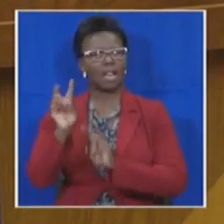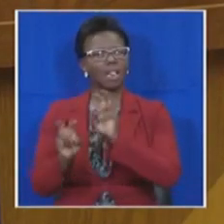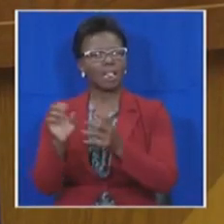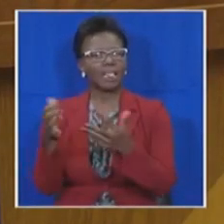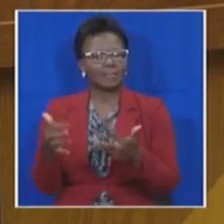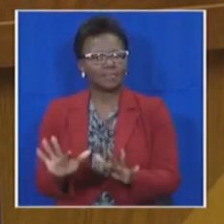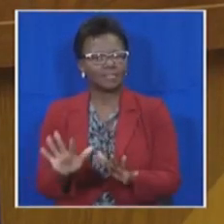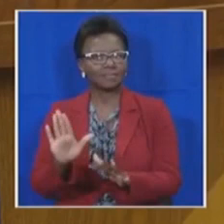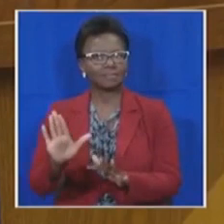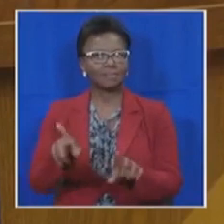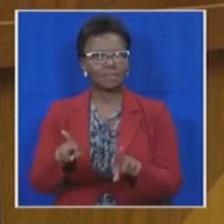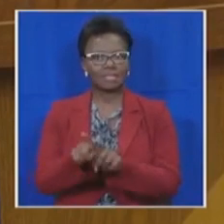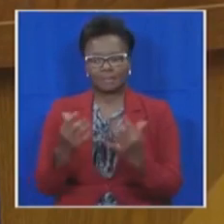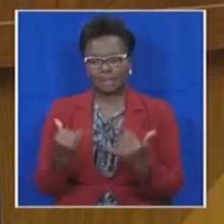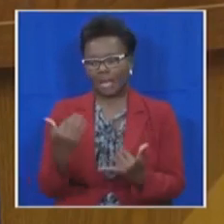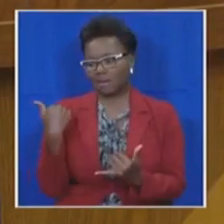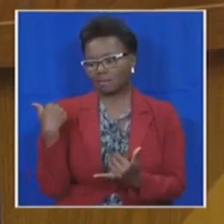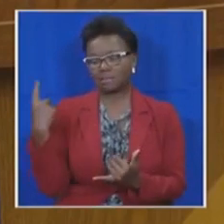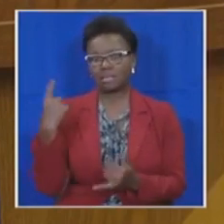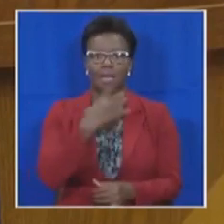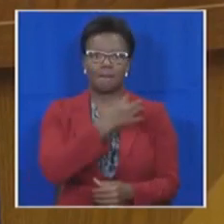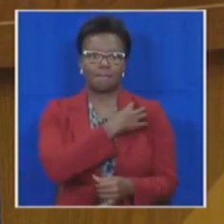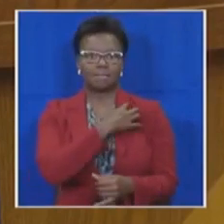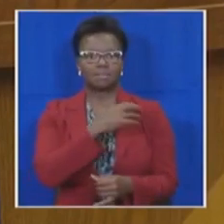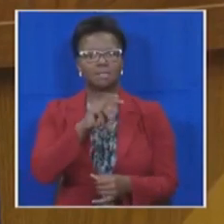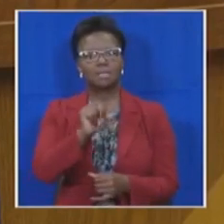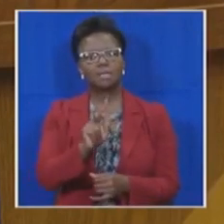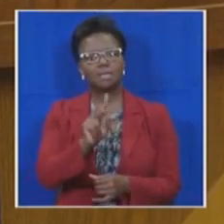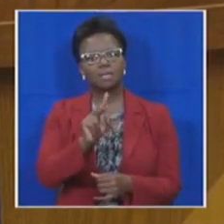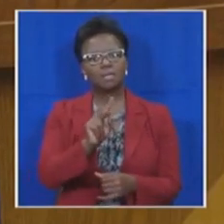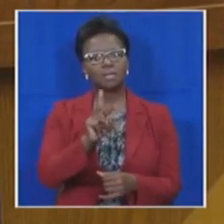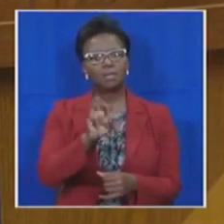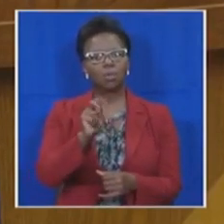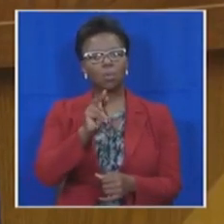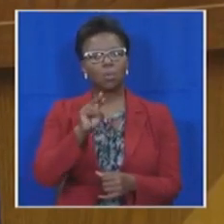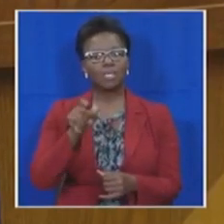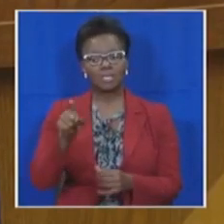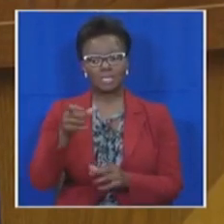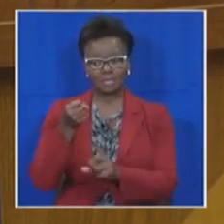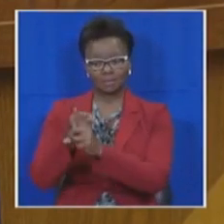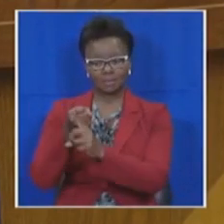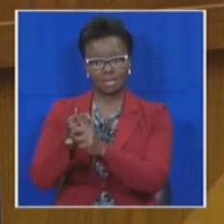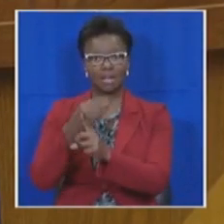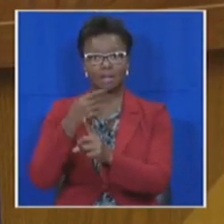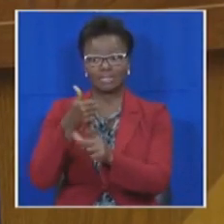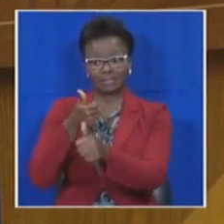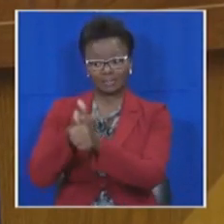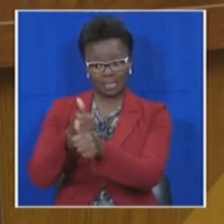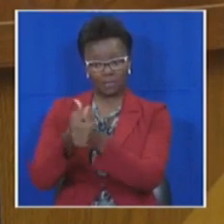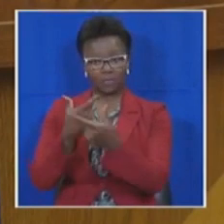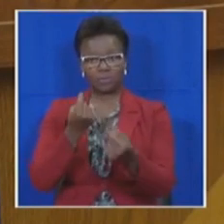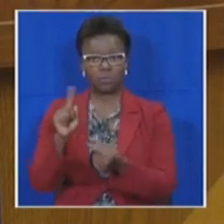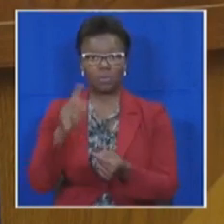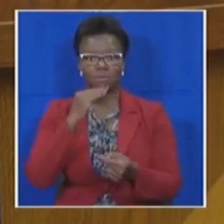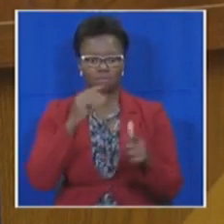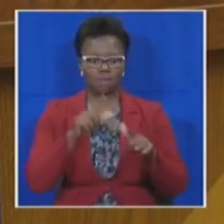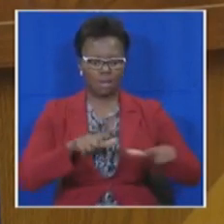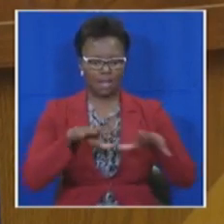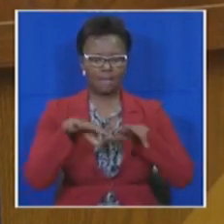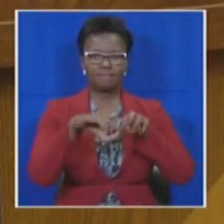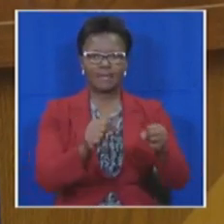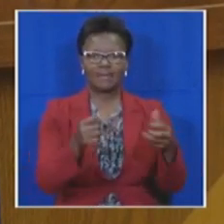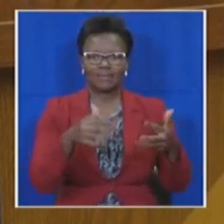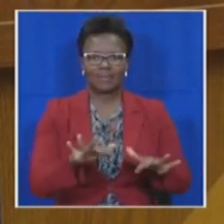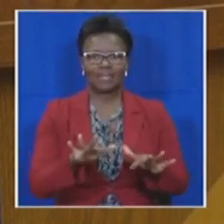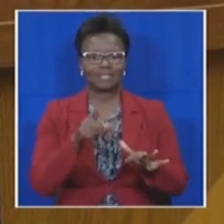most recent one is Minister Nkwinti here, who has abused his position to facilitate the transfer of the Birkenfle farm to his Chomiset